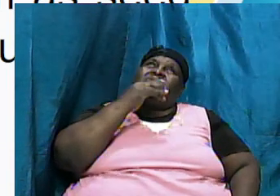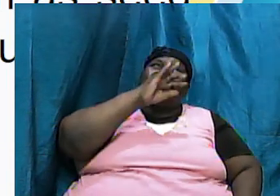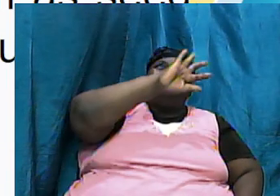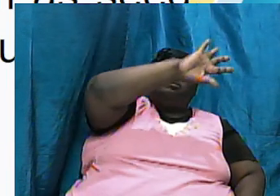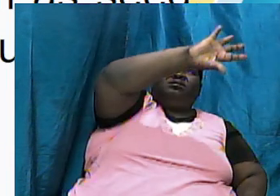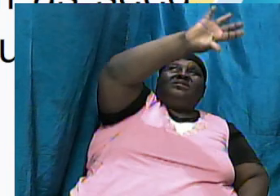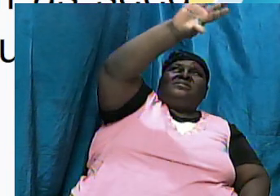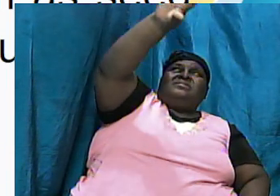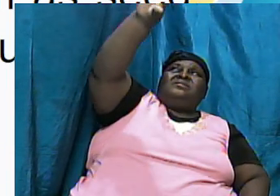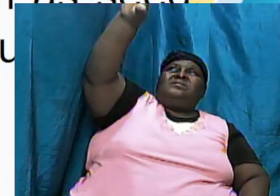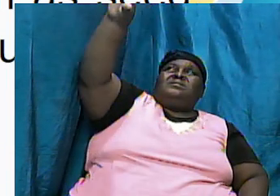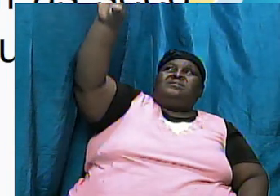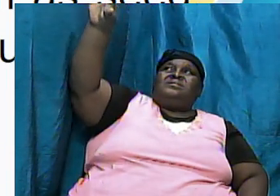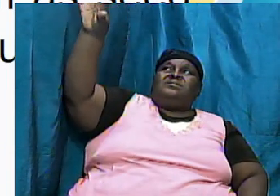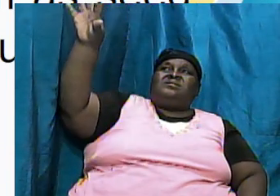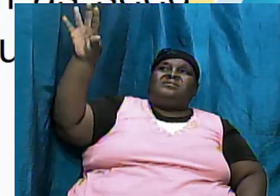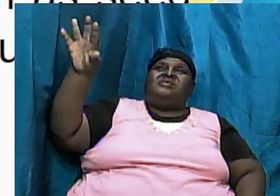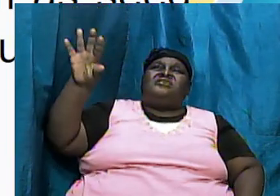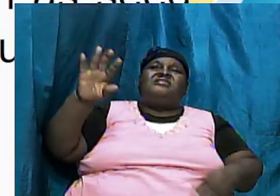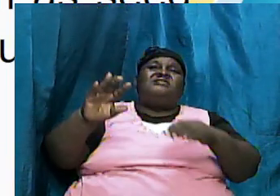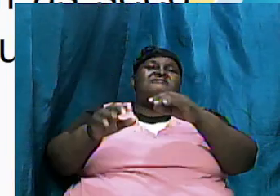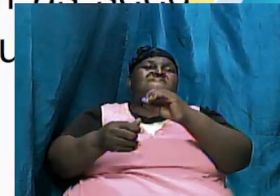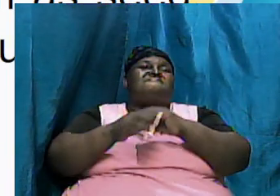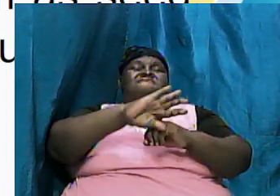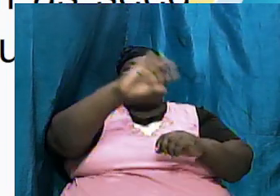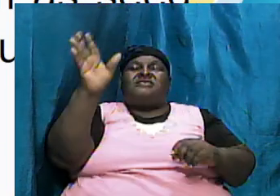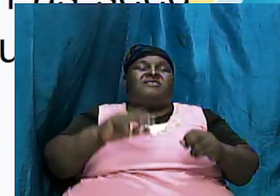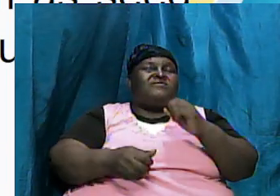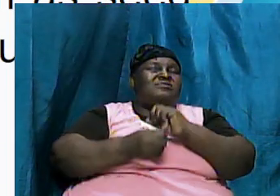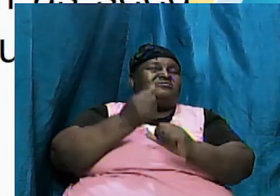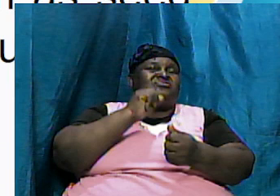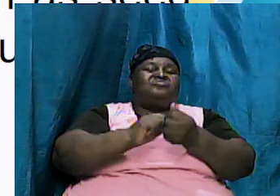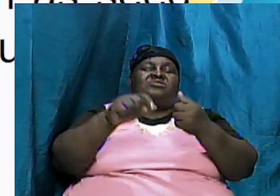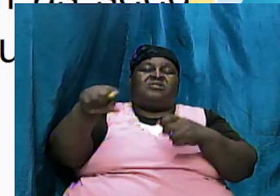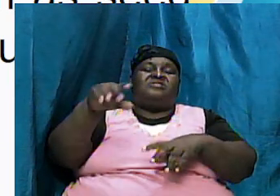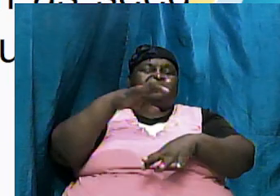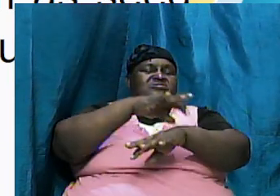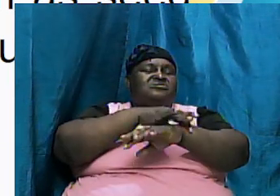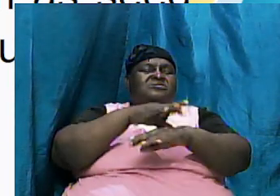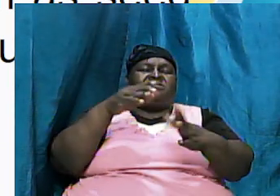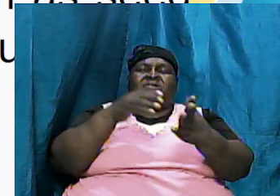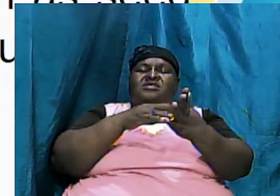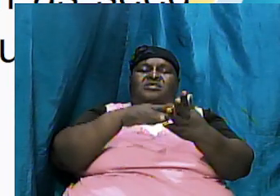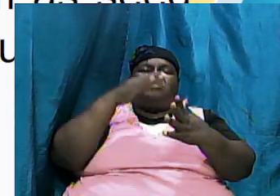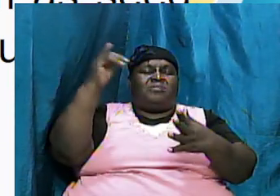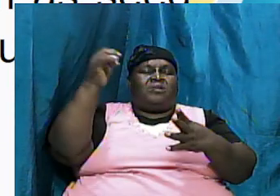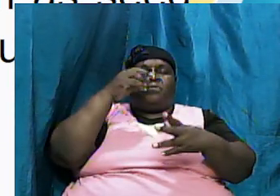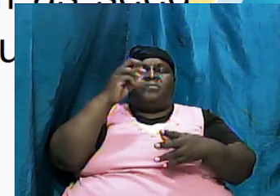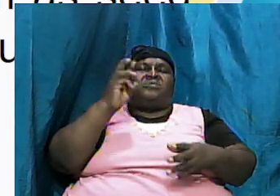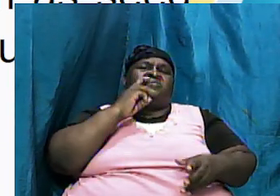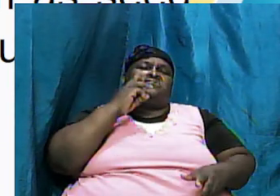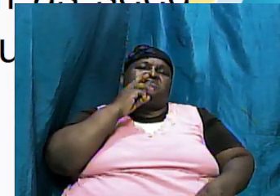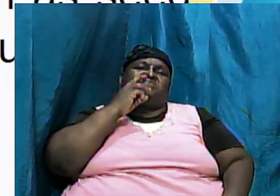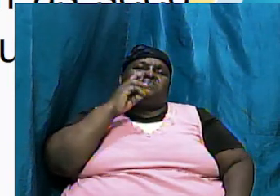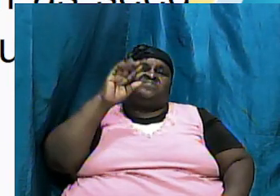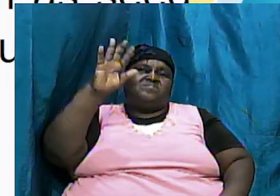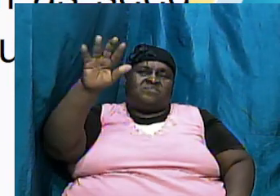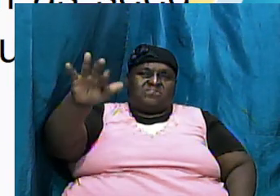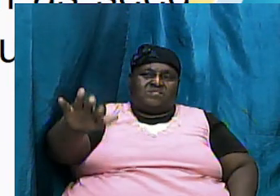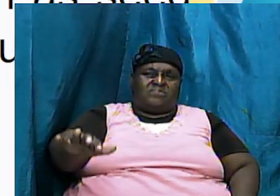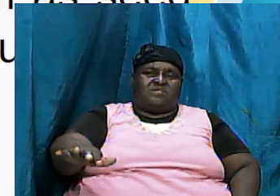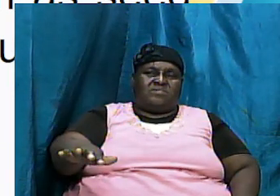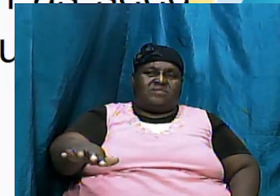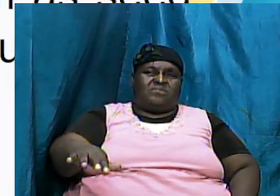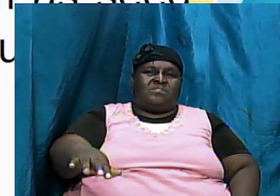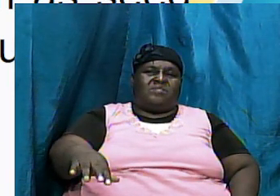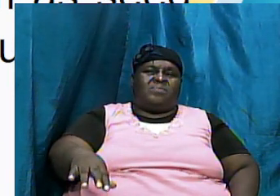destroy this world again by water and he renewed what he originally said early in Genesis to